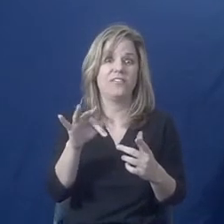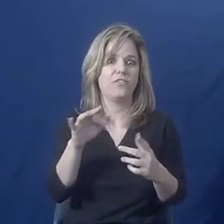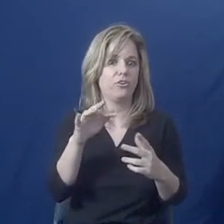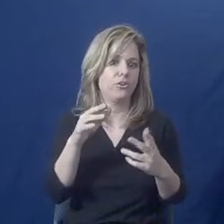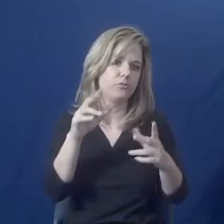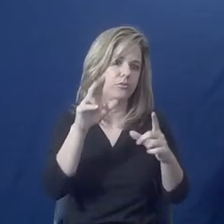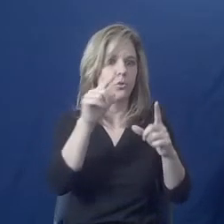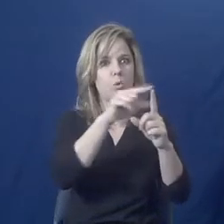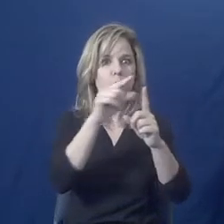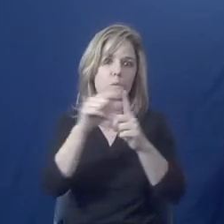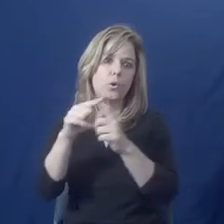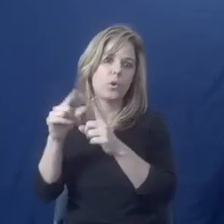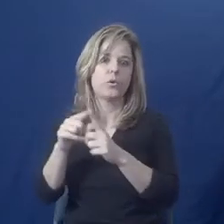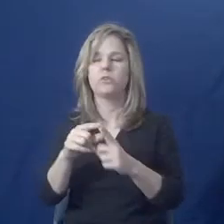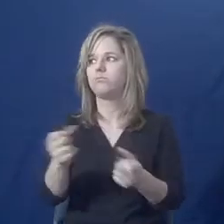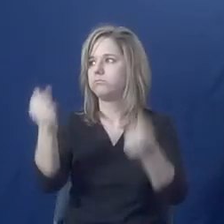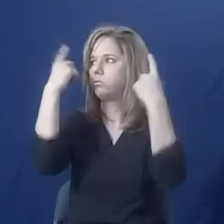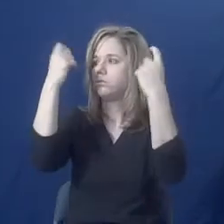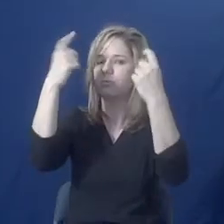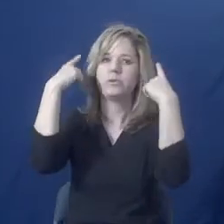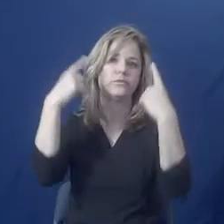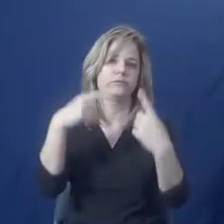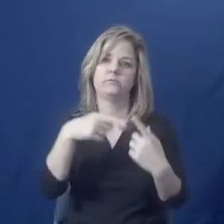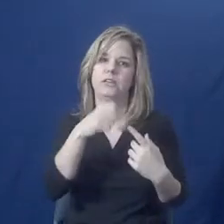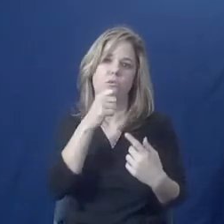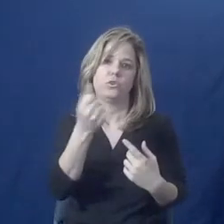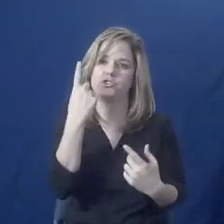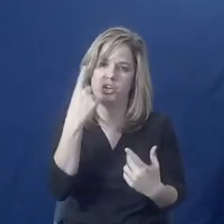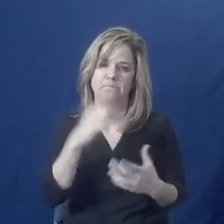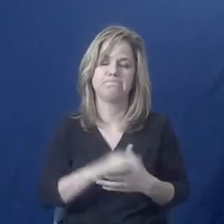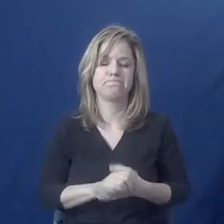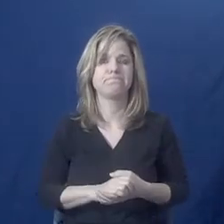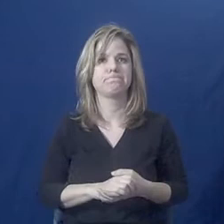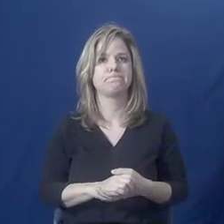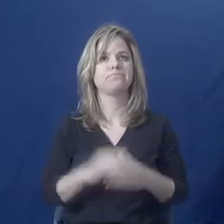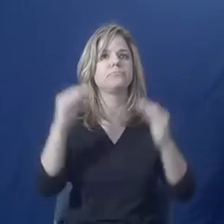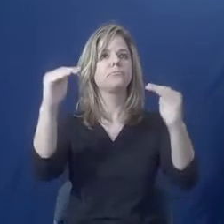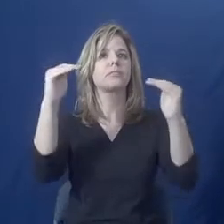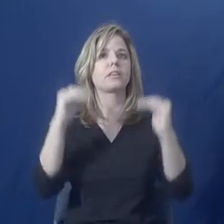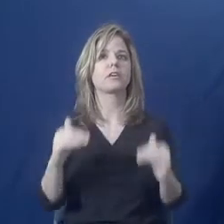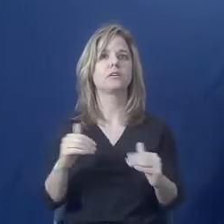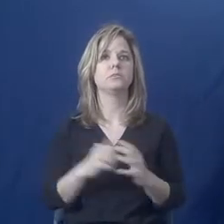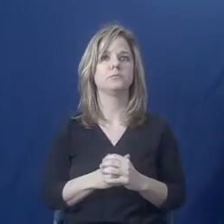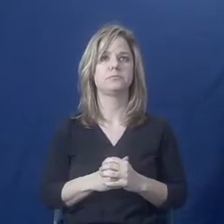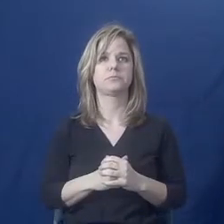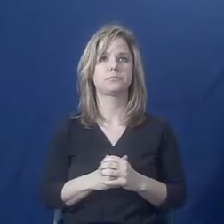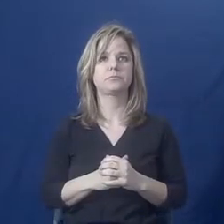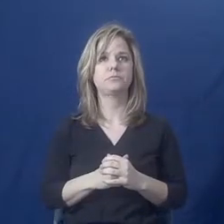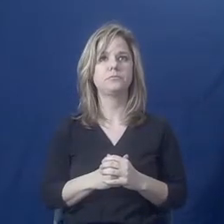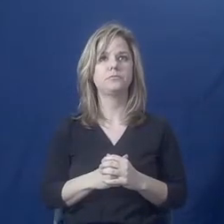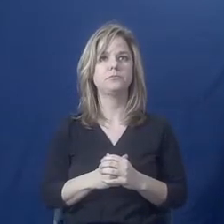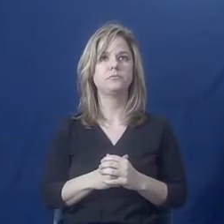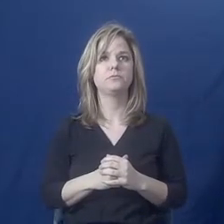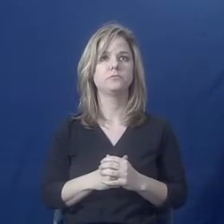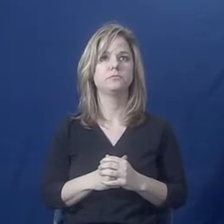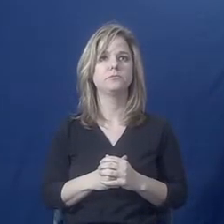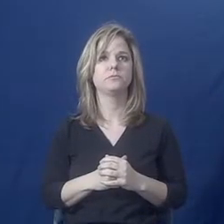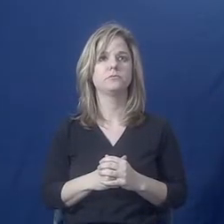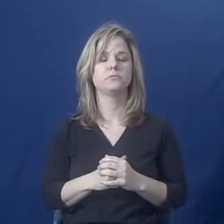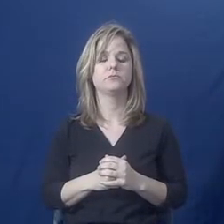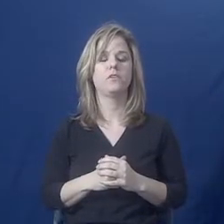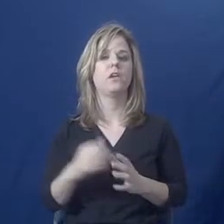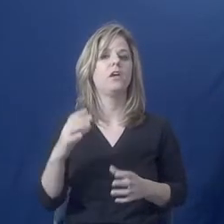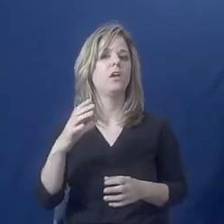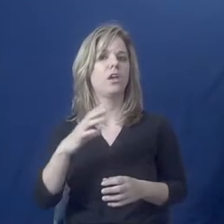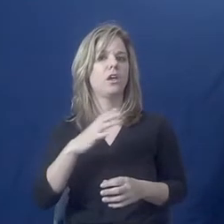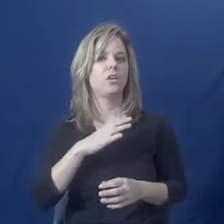risk assessment if you're using that kind of language. If you go to the next slide, don't pretend to